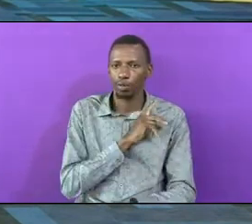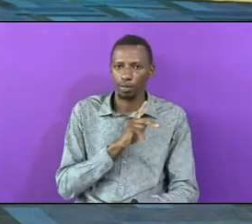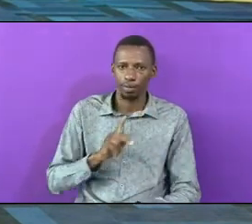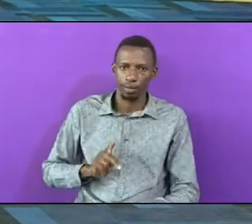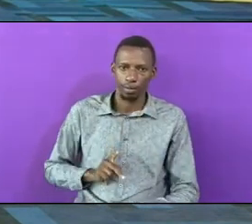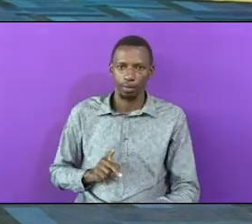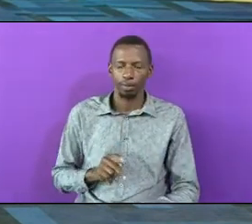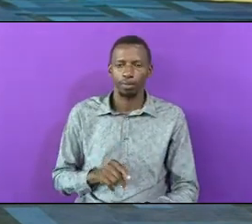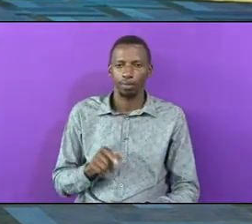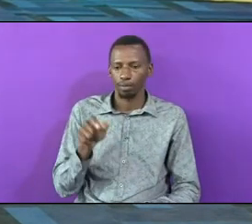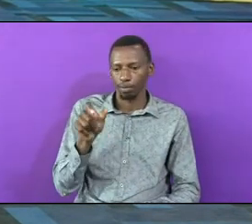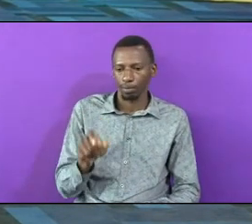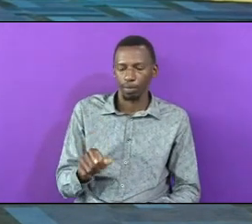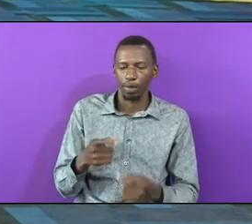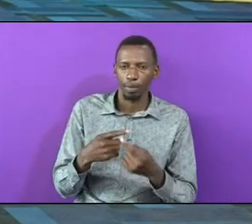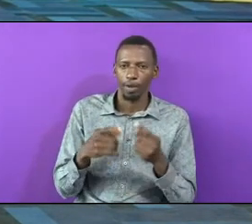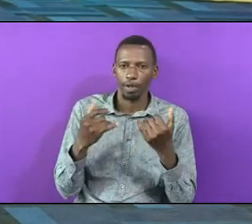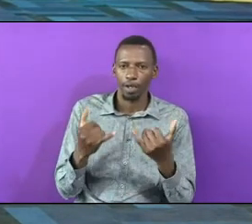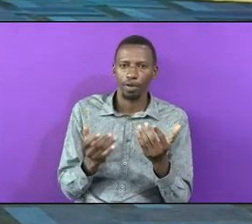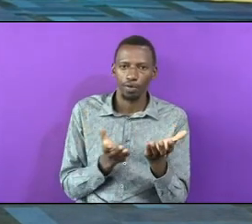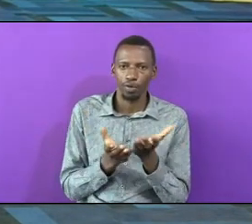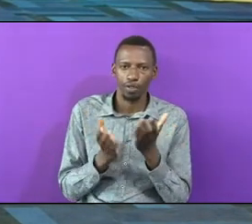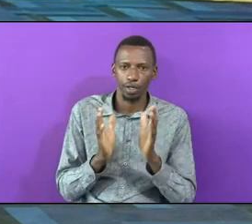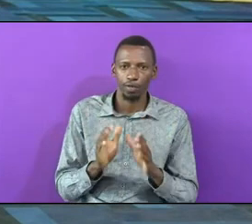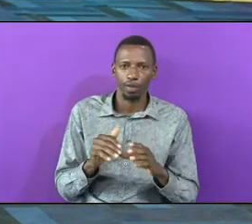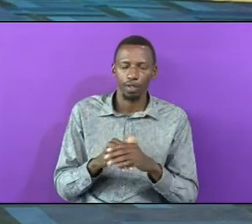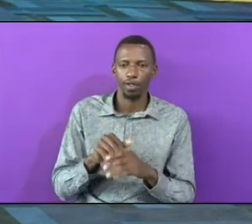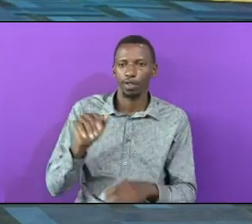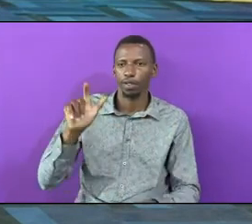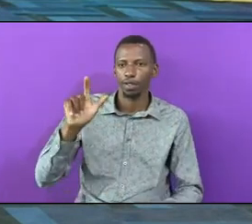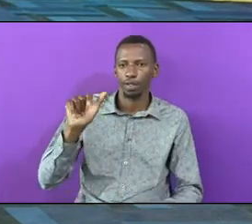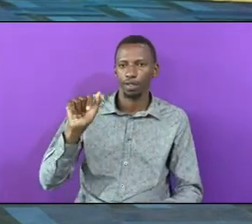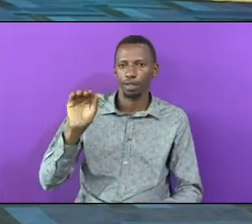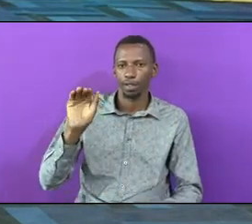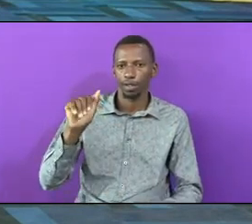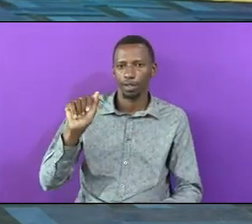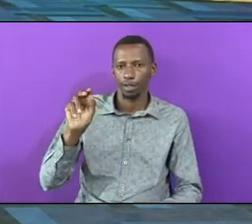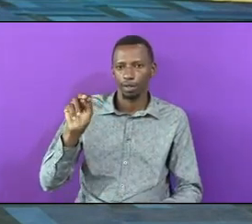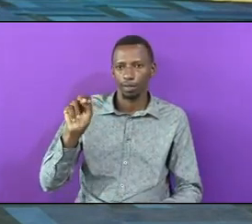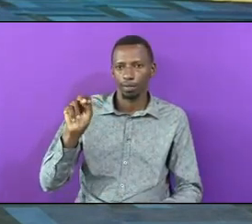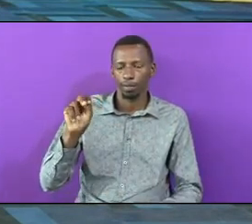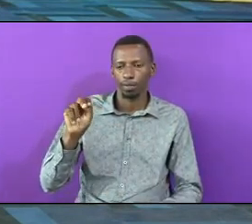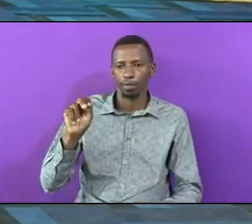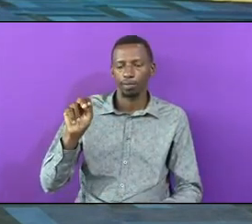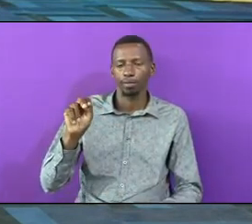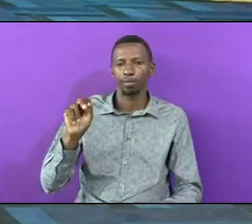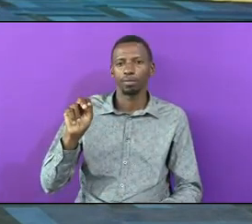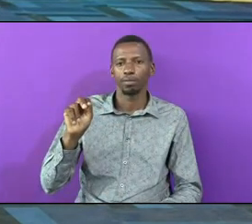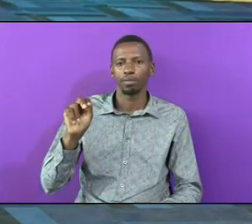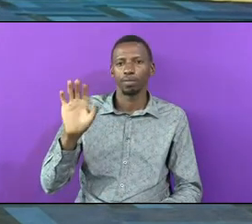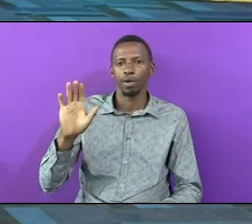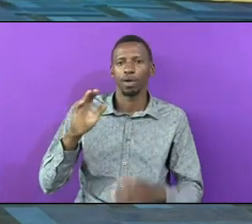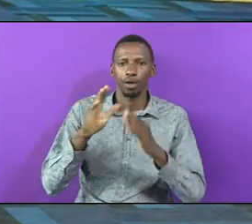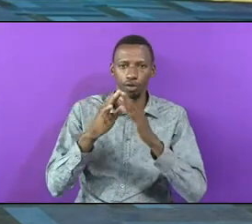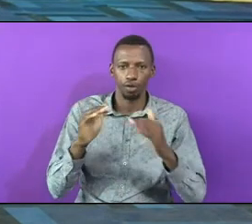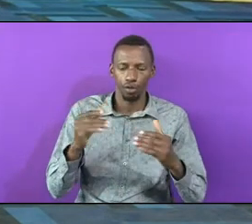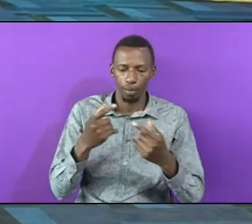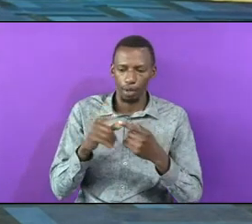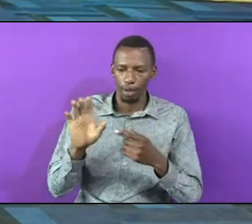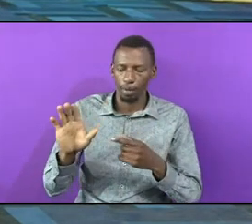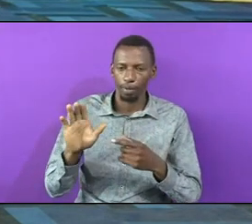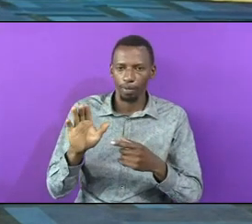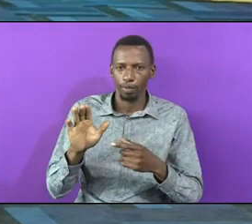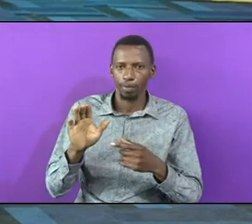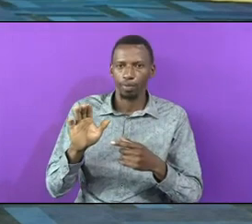He Is A Servant In Laban So And He Says His Labor Was The Hardest Labor Conceivable 20